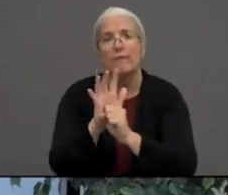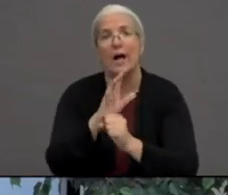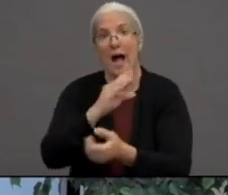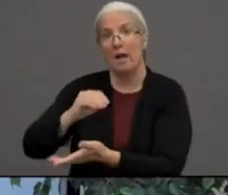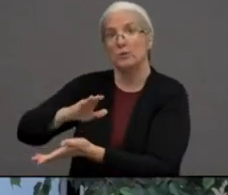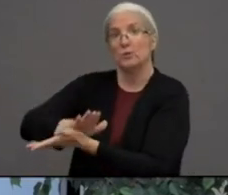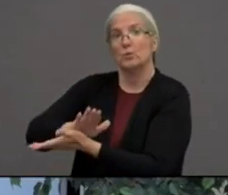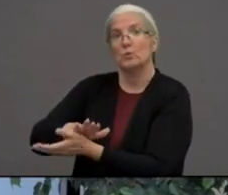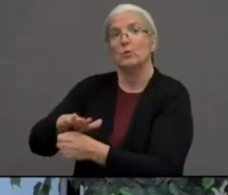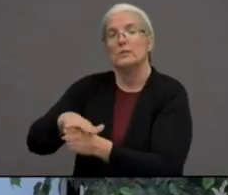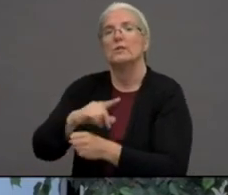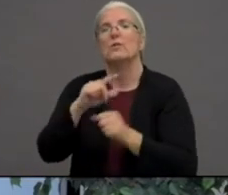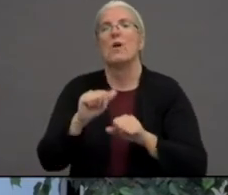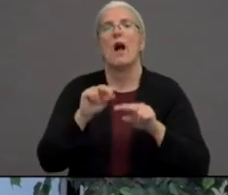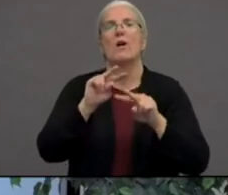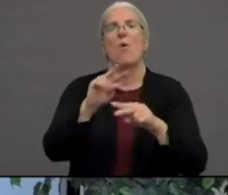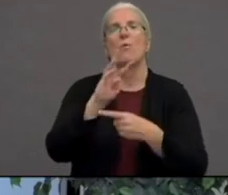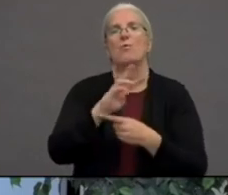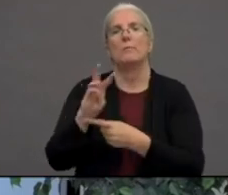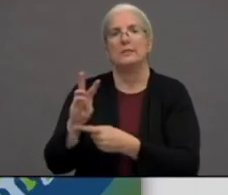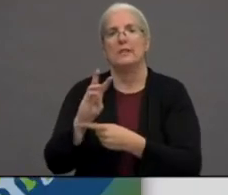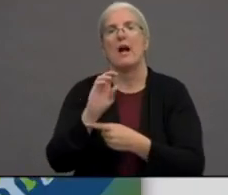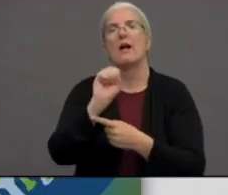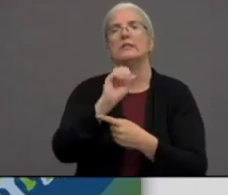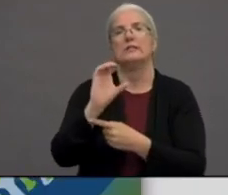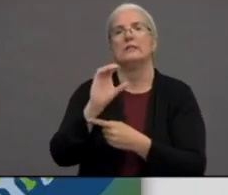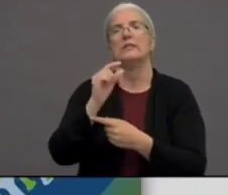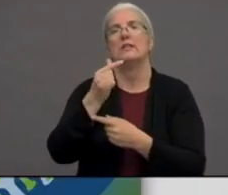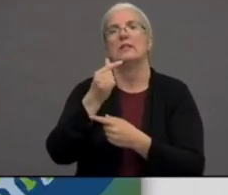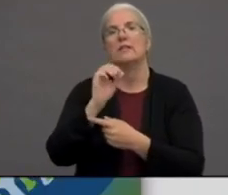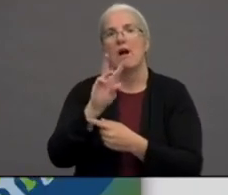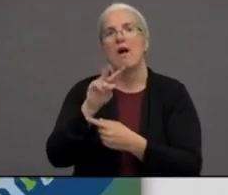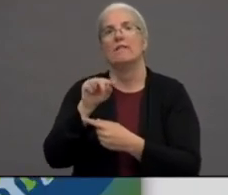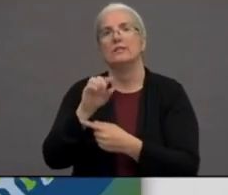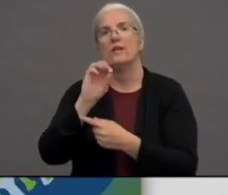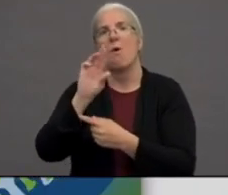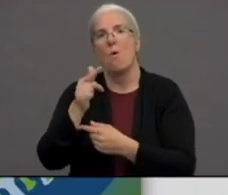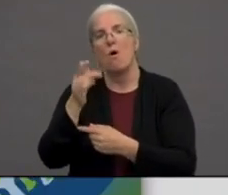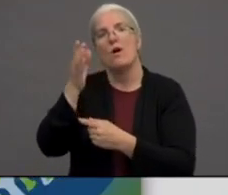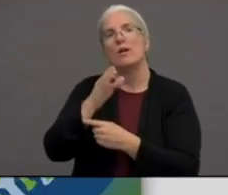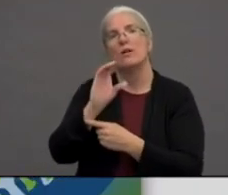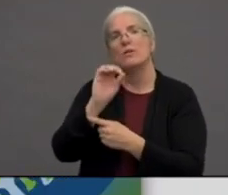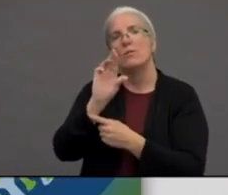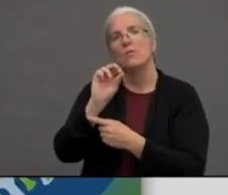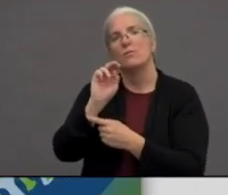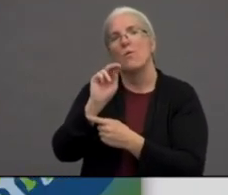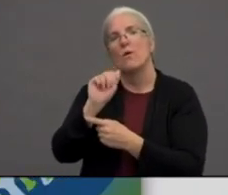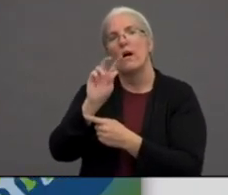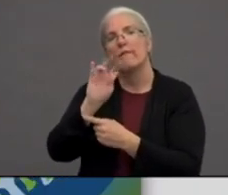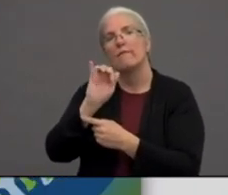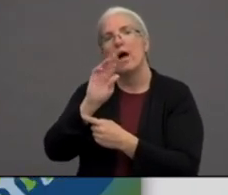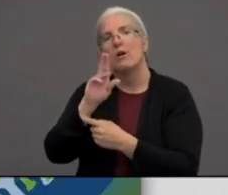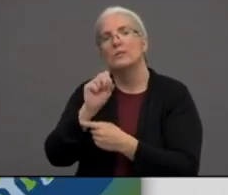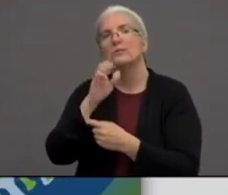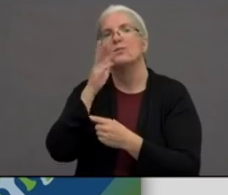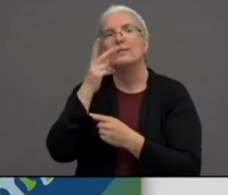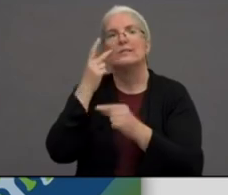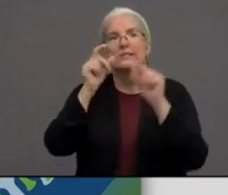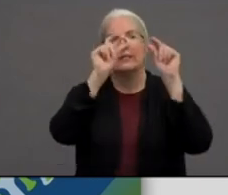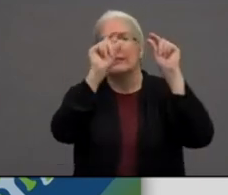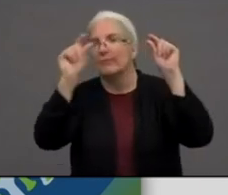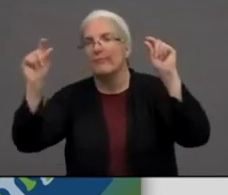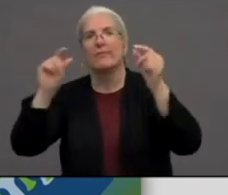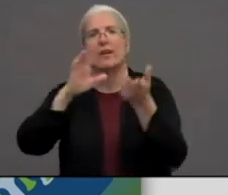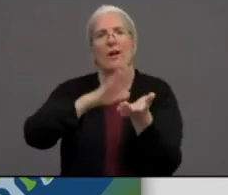sccgov.org forward slash coronavirus. Select the Learn What to Do drop down and select